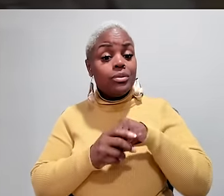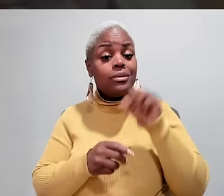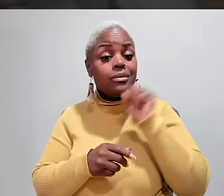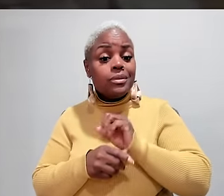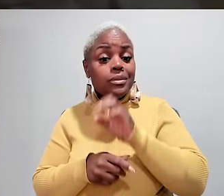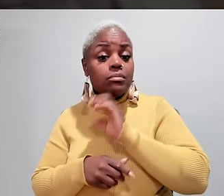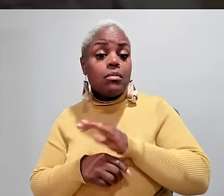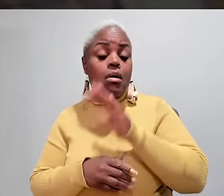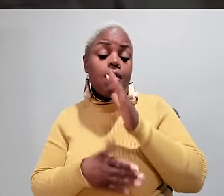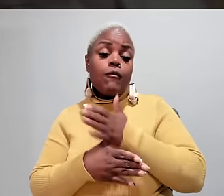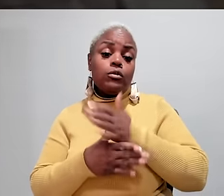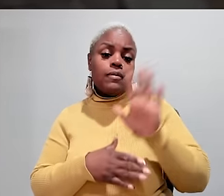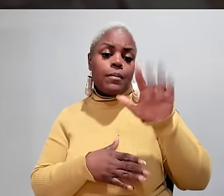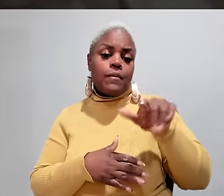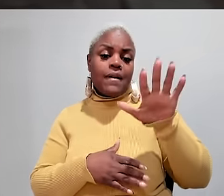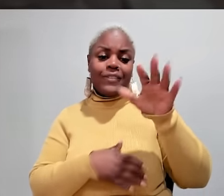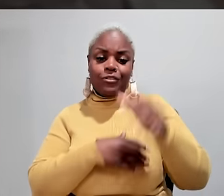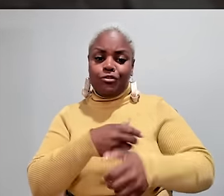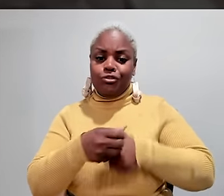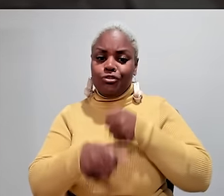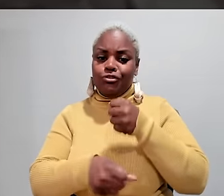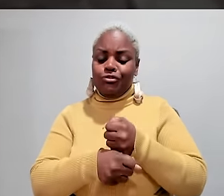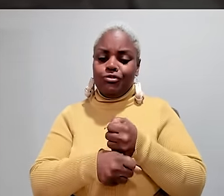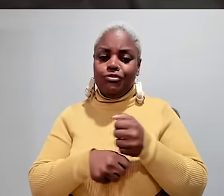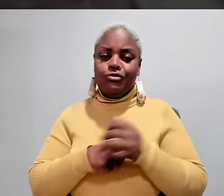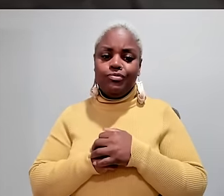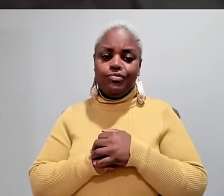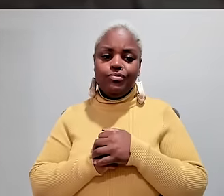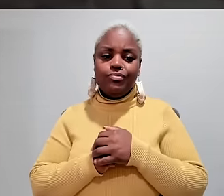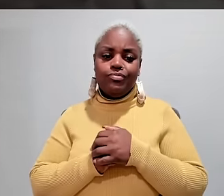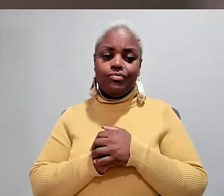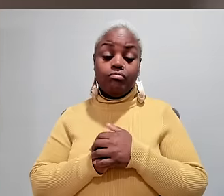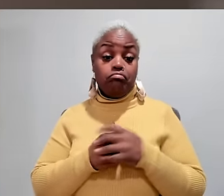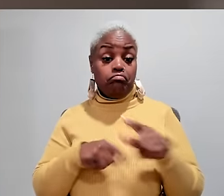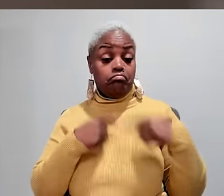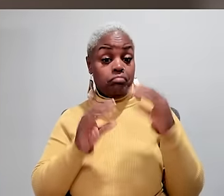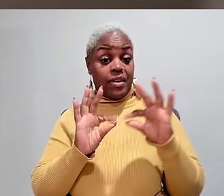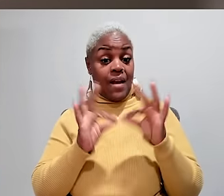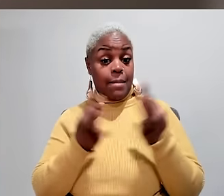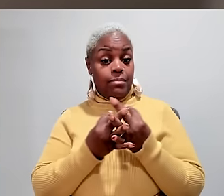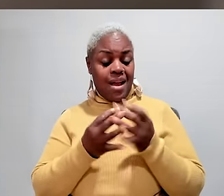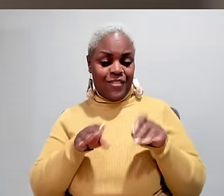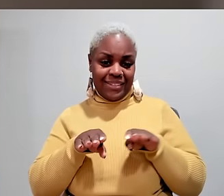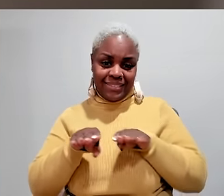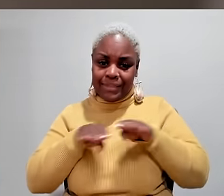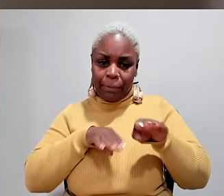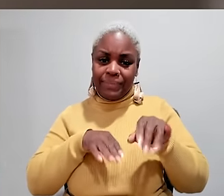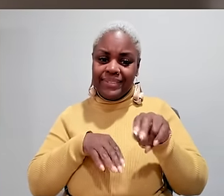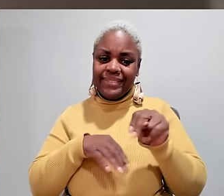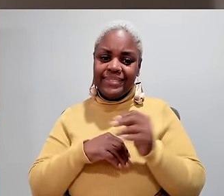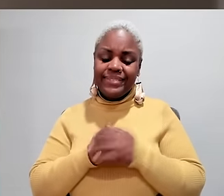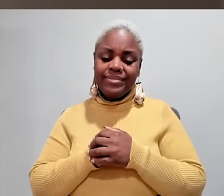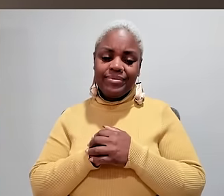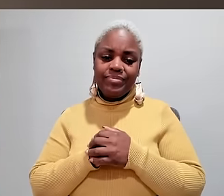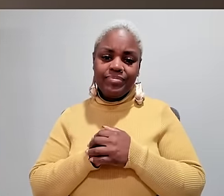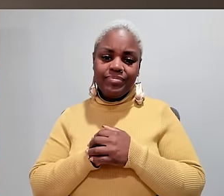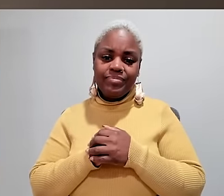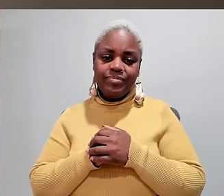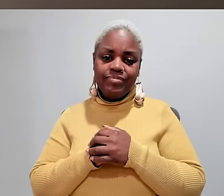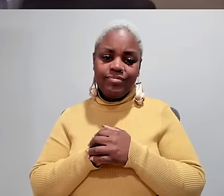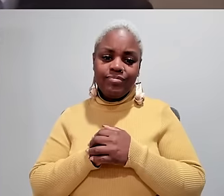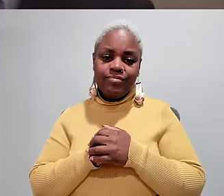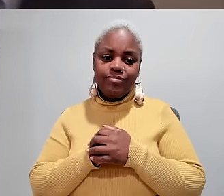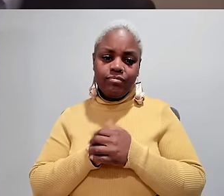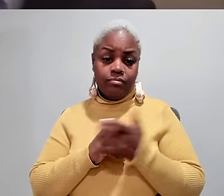senior citizens, an average of five-and-a-half years. In the meantime, families have to step in.